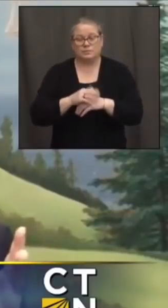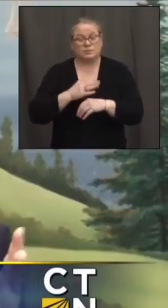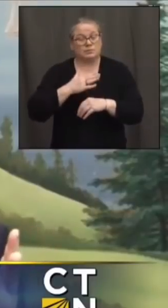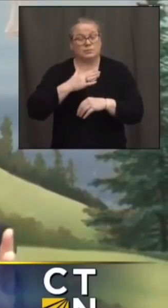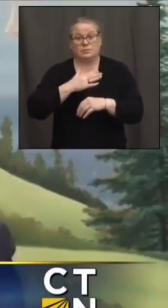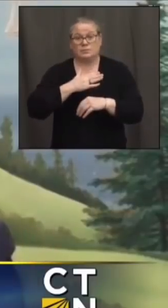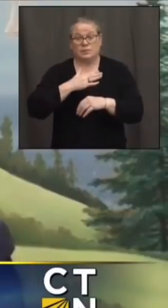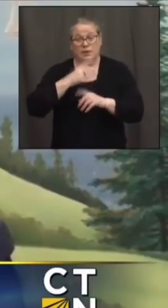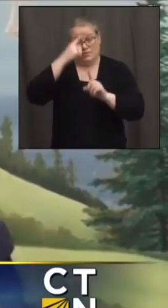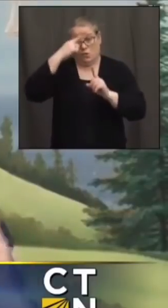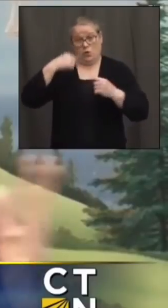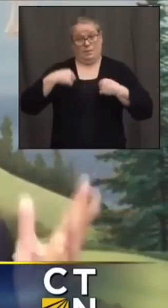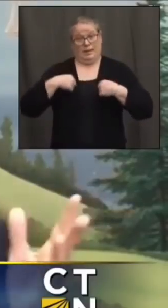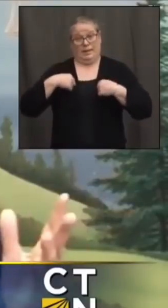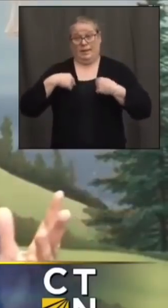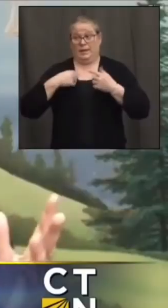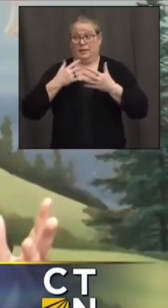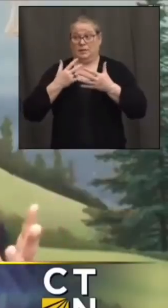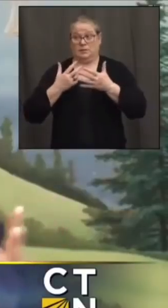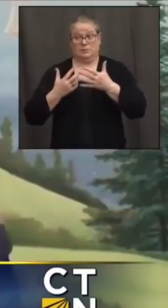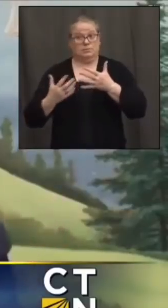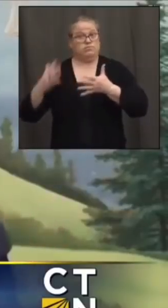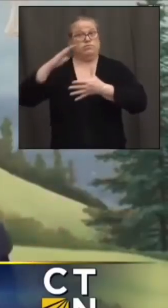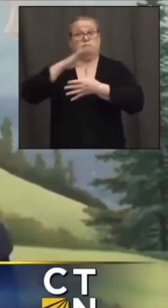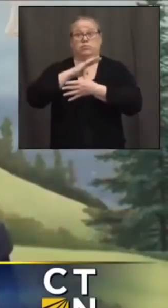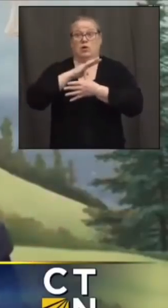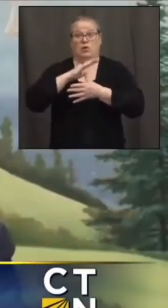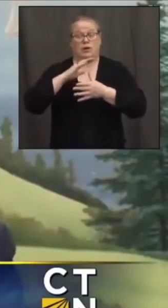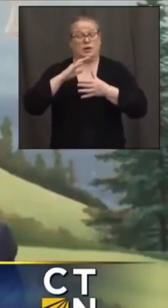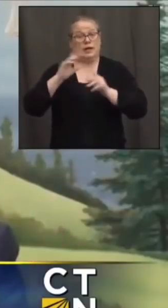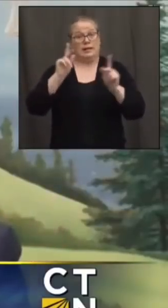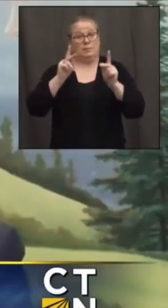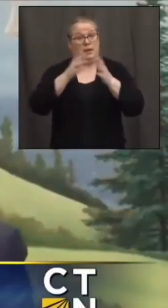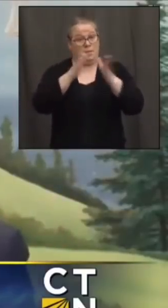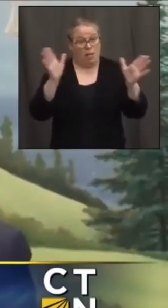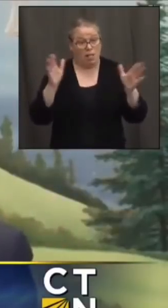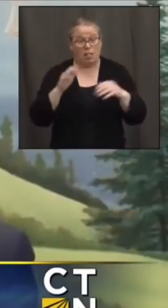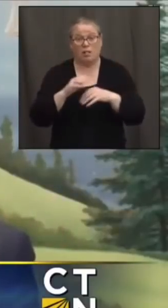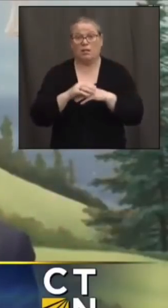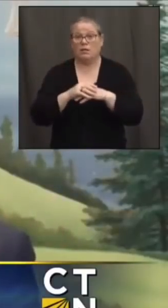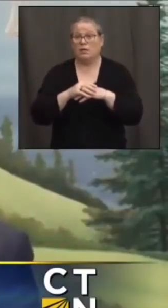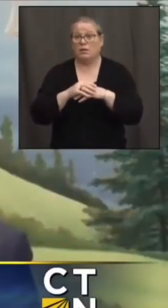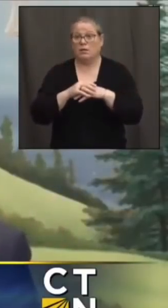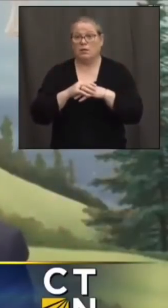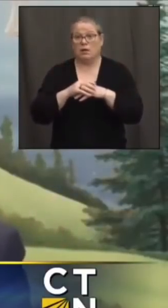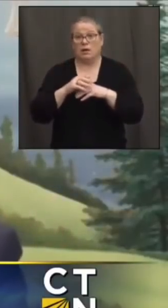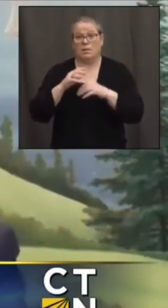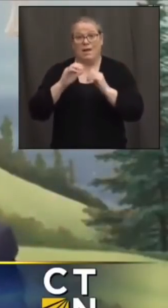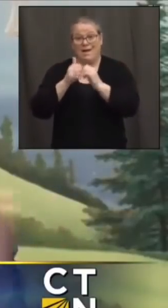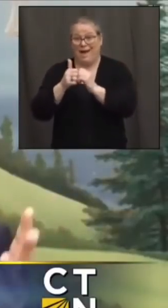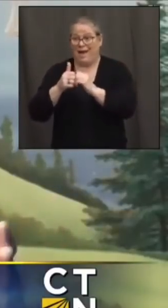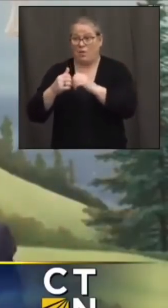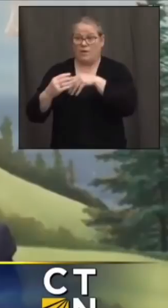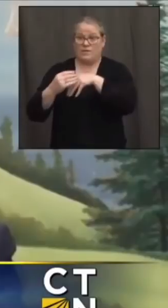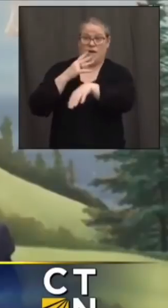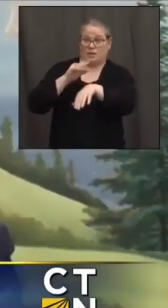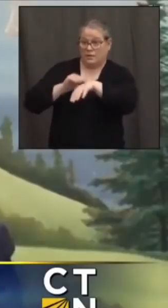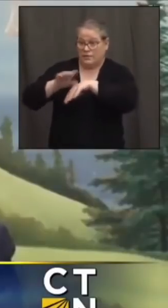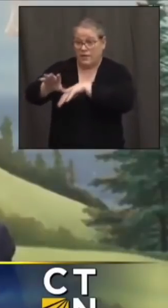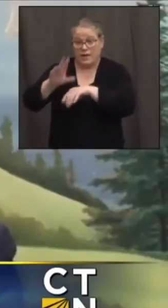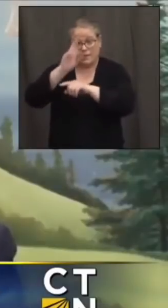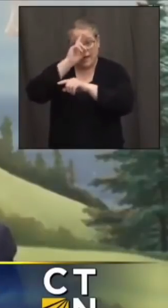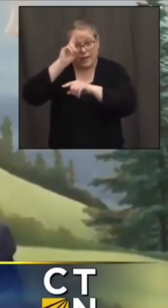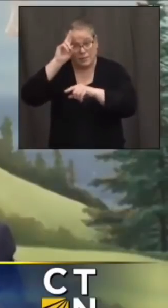um uh the greater public health and then your individual health and that impacts you and that impacts uh hospital